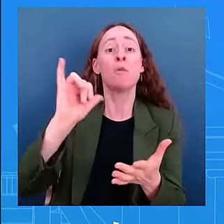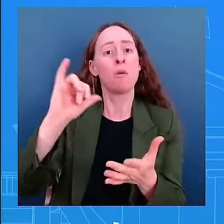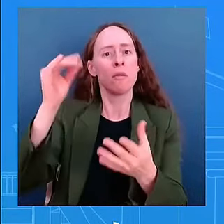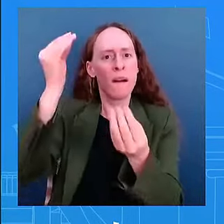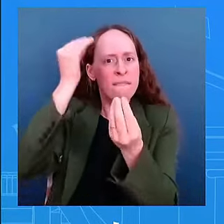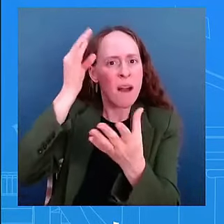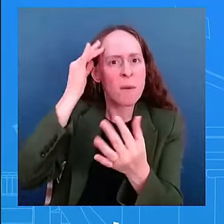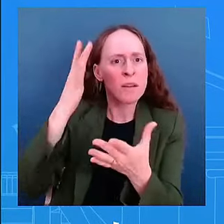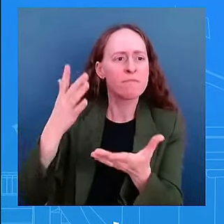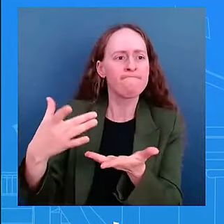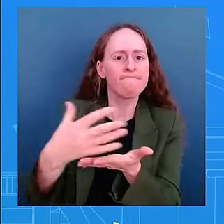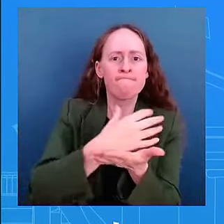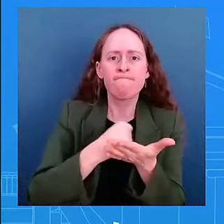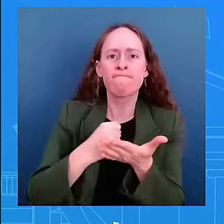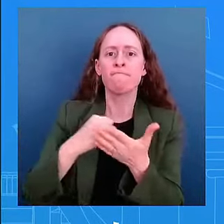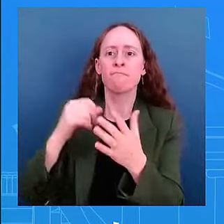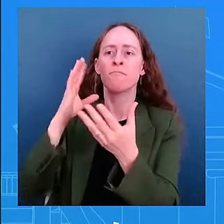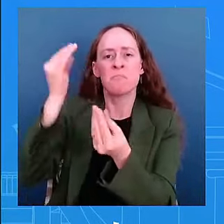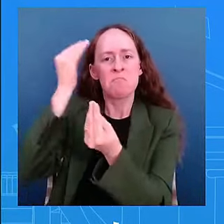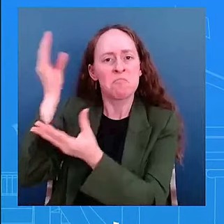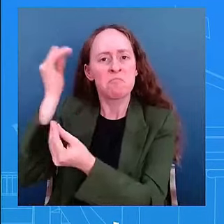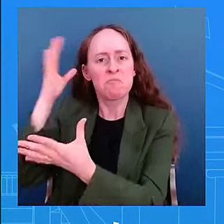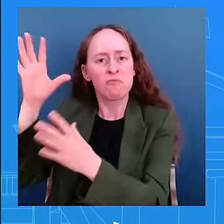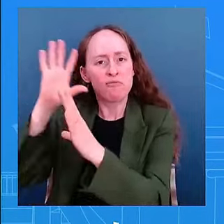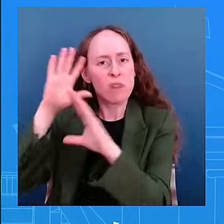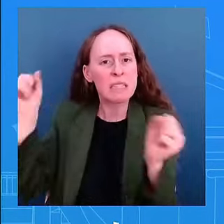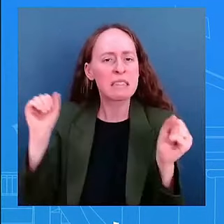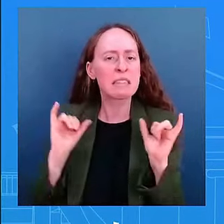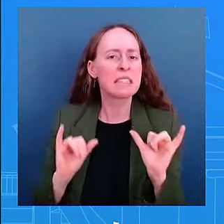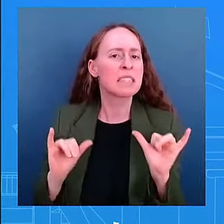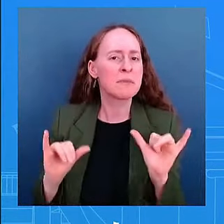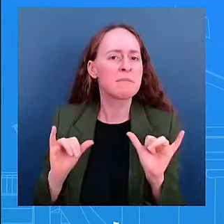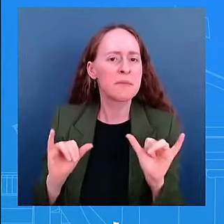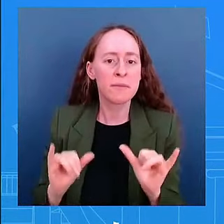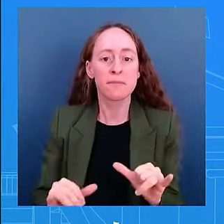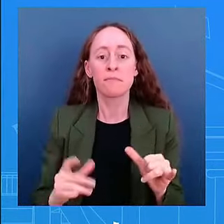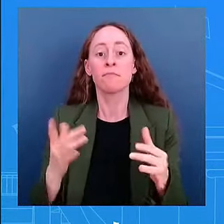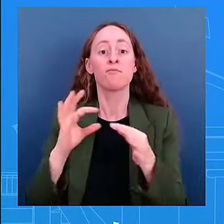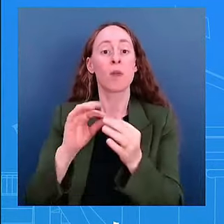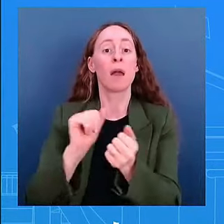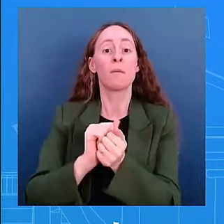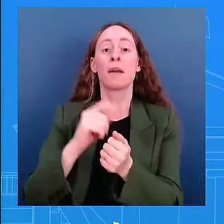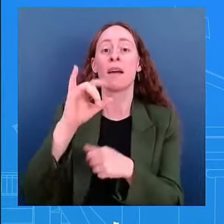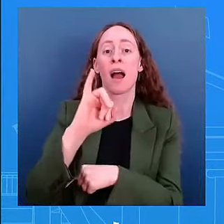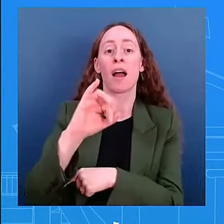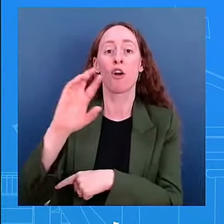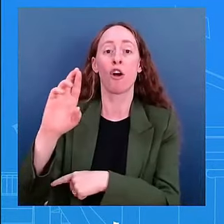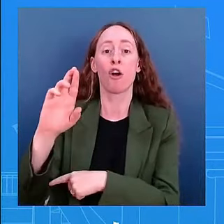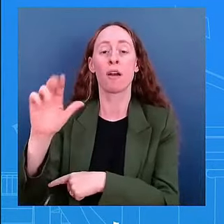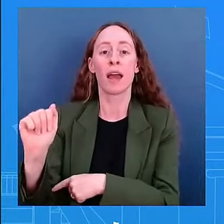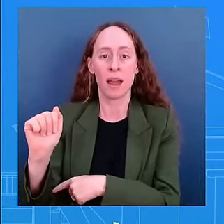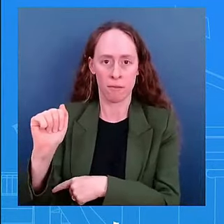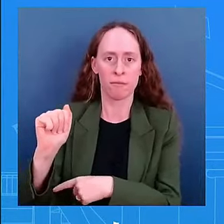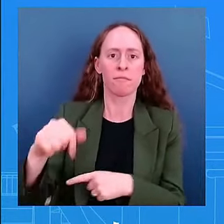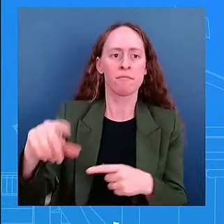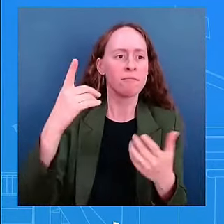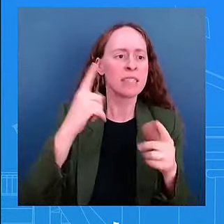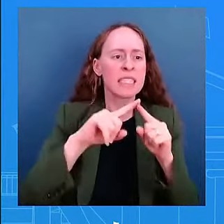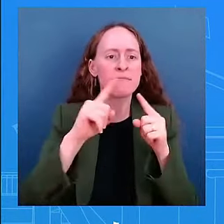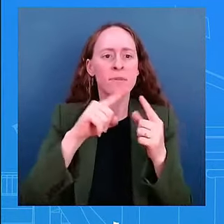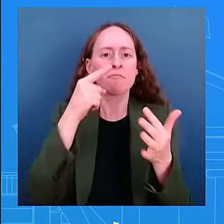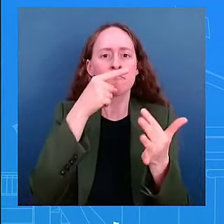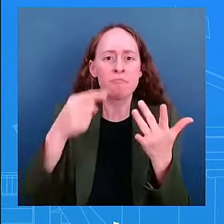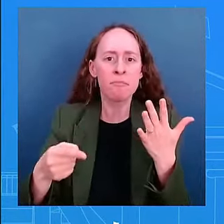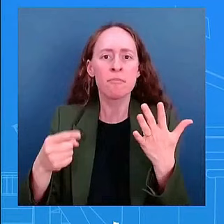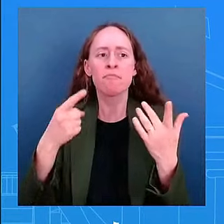of the inflation reduction act and we will actually have more to come on that so stay tuned we'll have more on that later today he will also